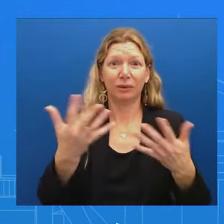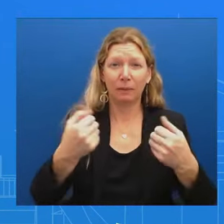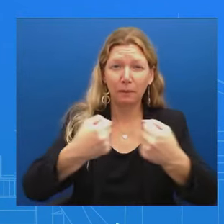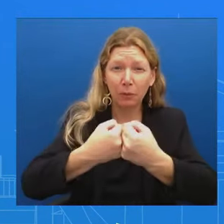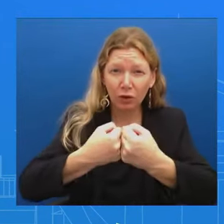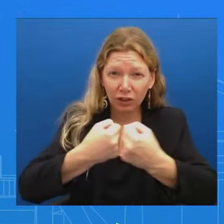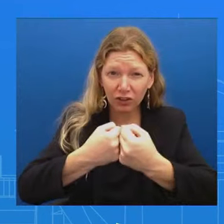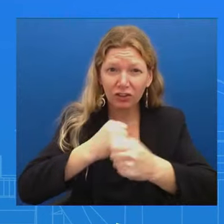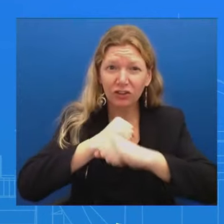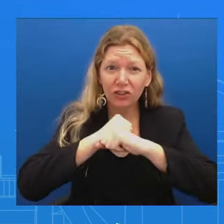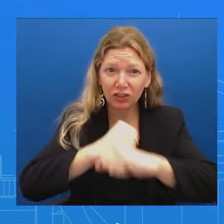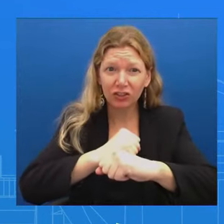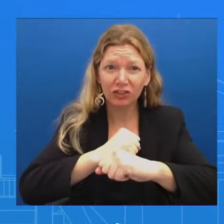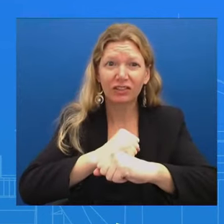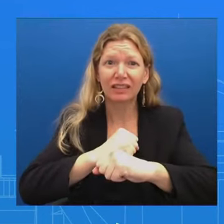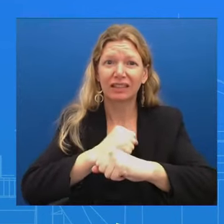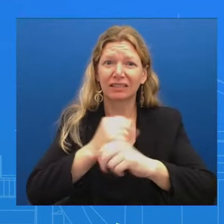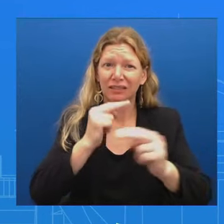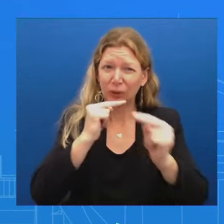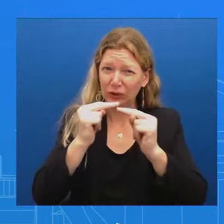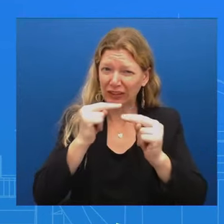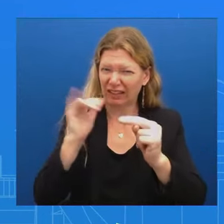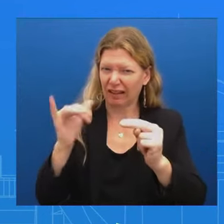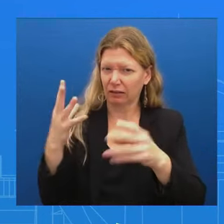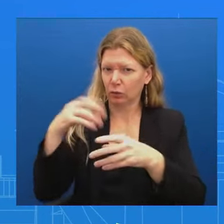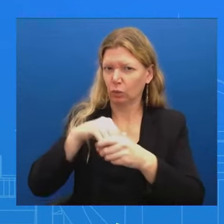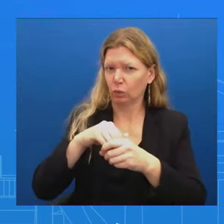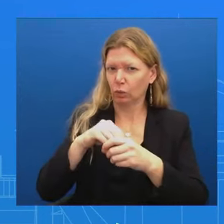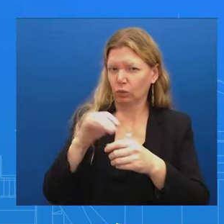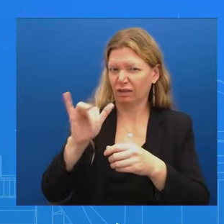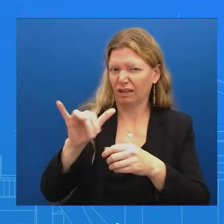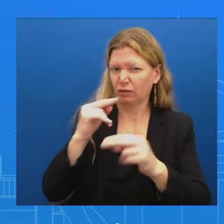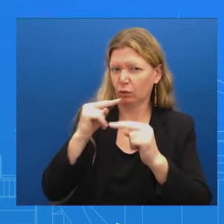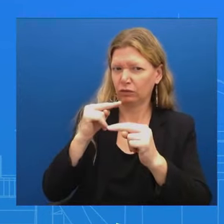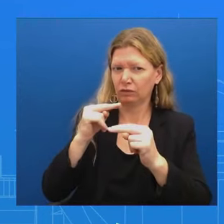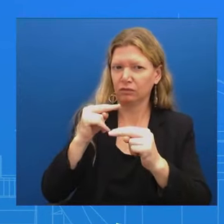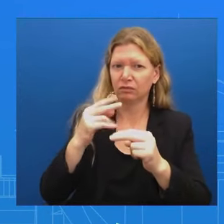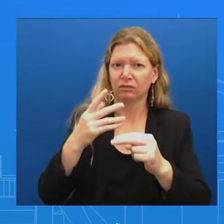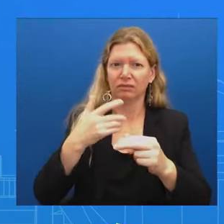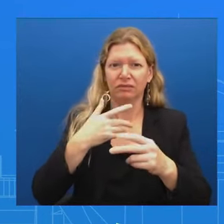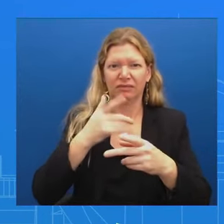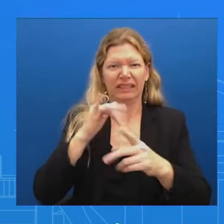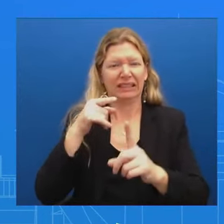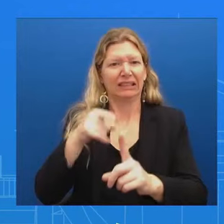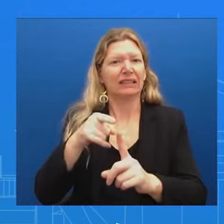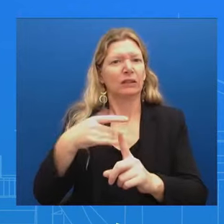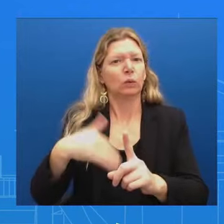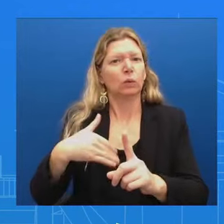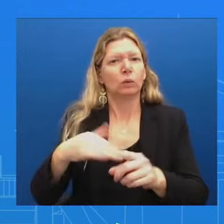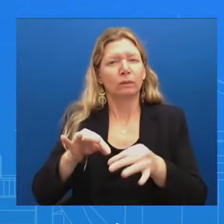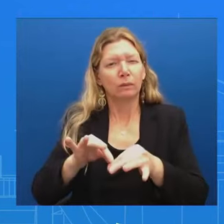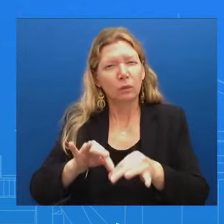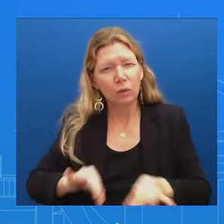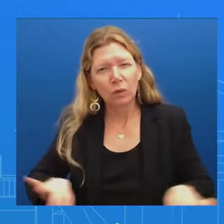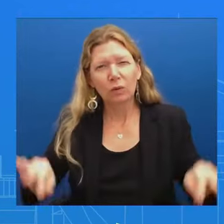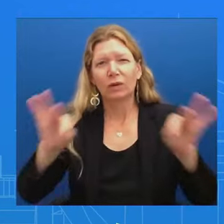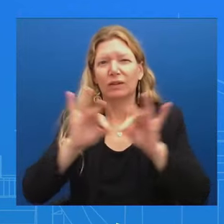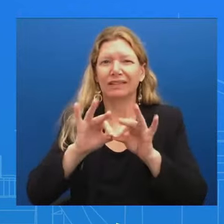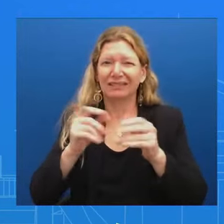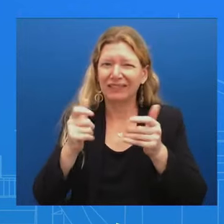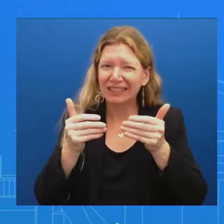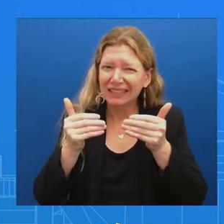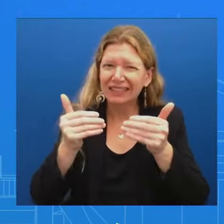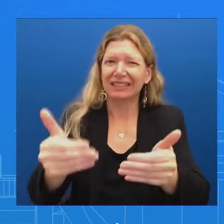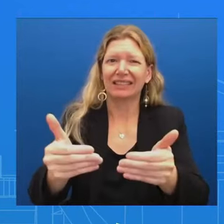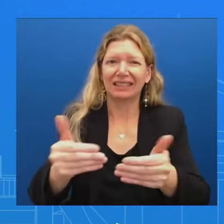But we are where we are And we believe it's important, it's important to move forward But would the President get directly involved in those conversations? I don't have any conversations to